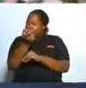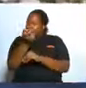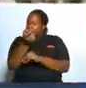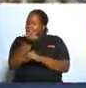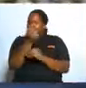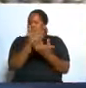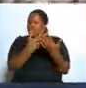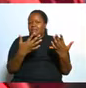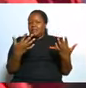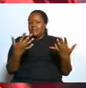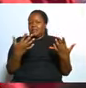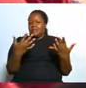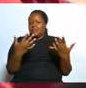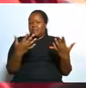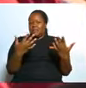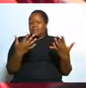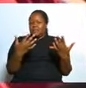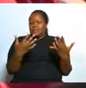point